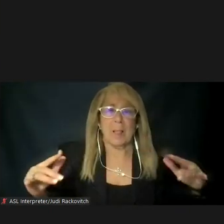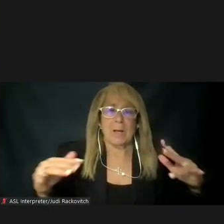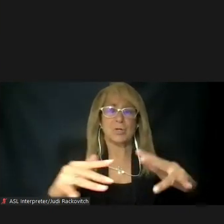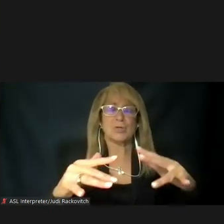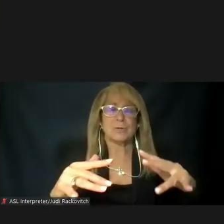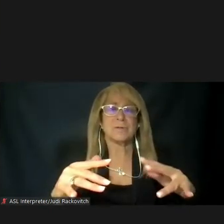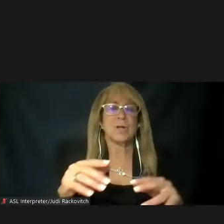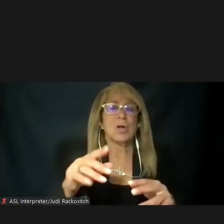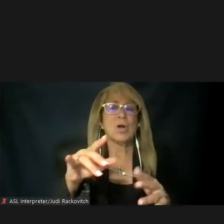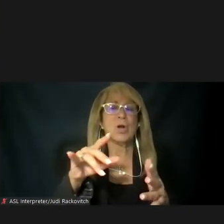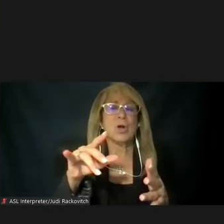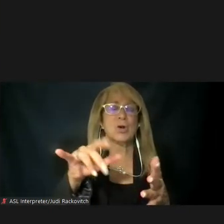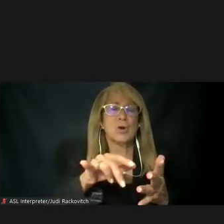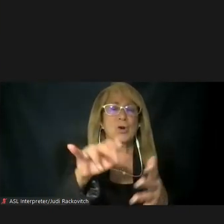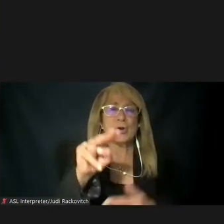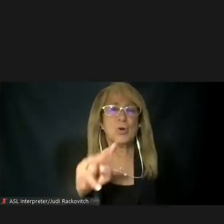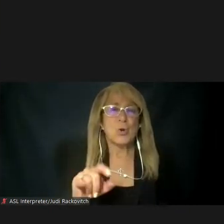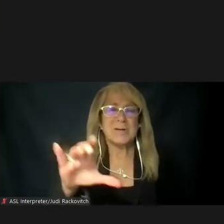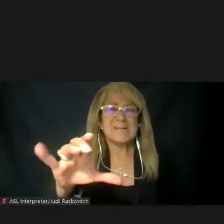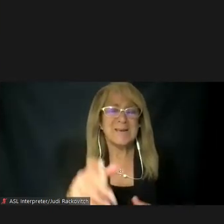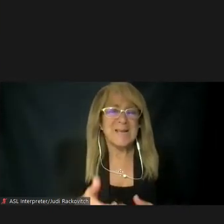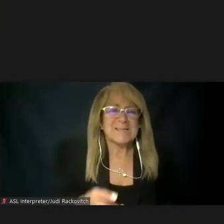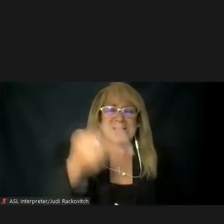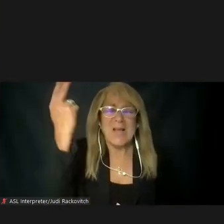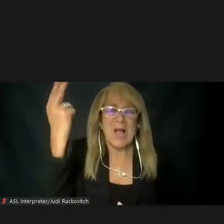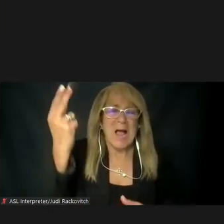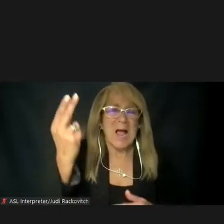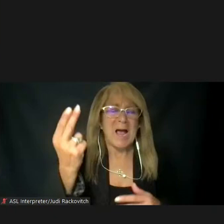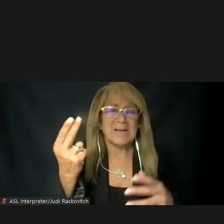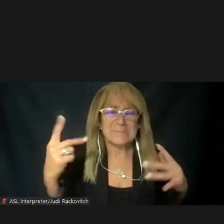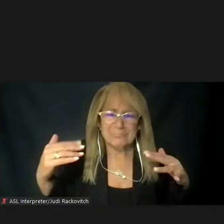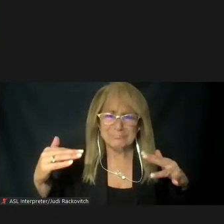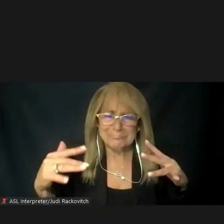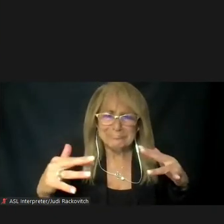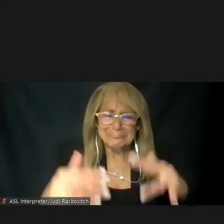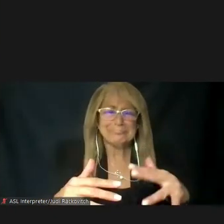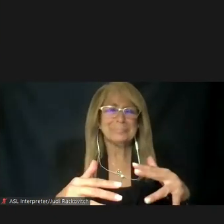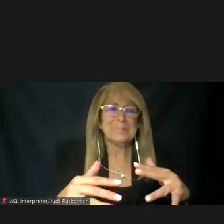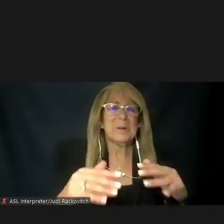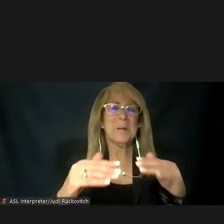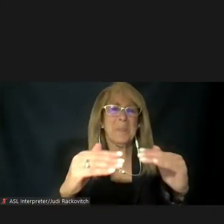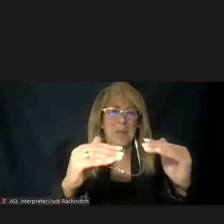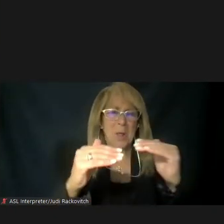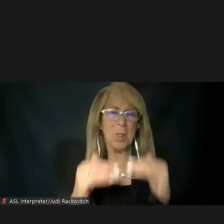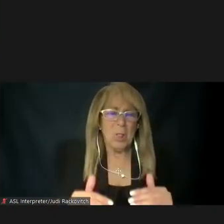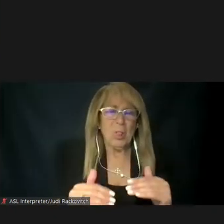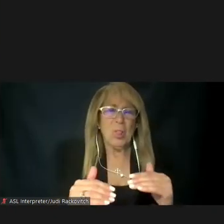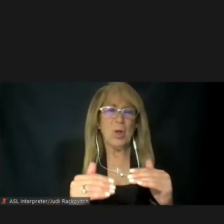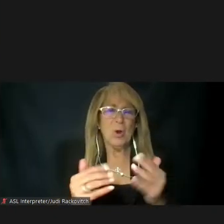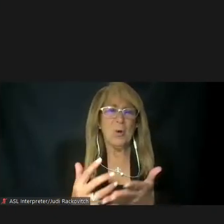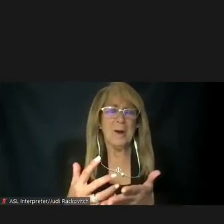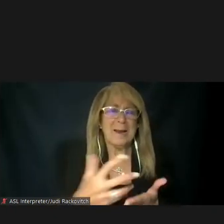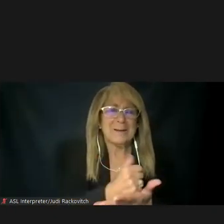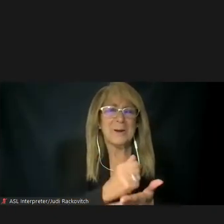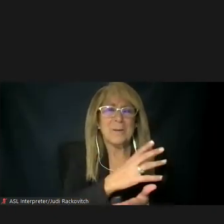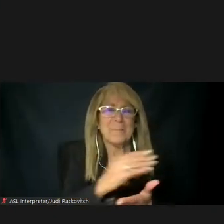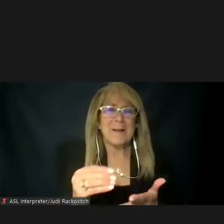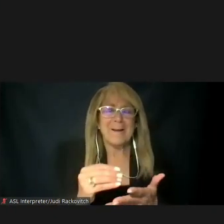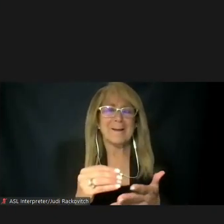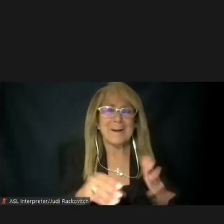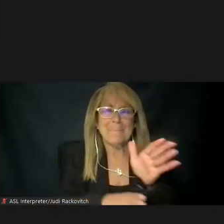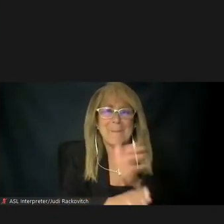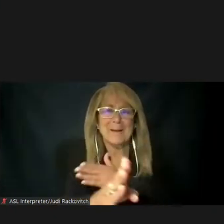has the highest concentration of minority and low-income population in our study area. Just under 70% of New York City's